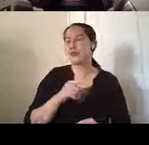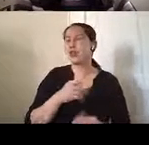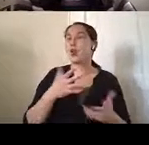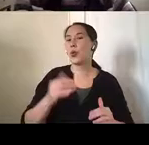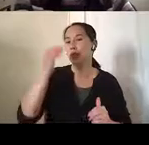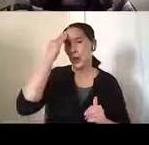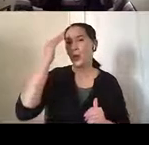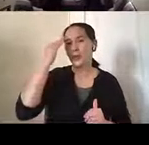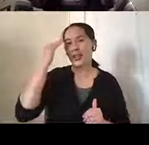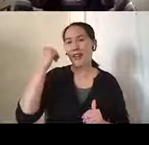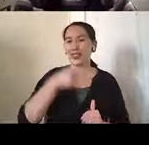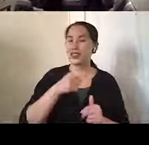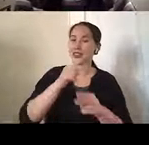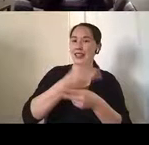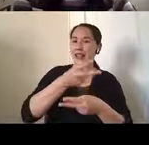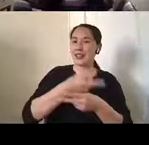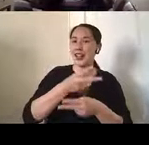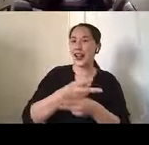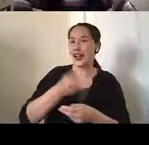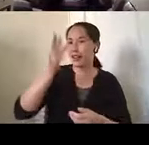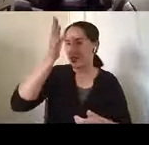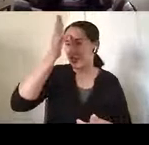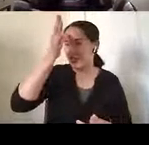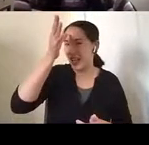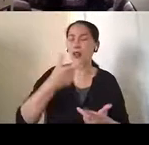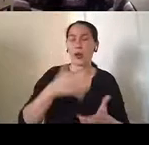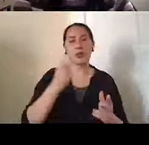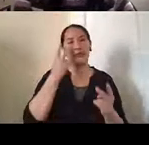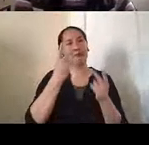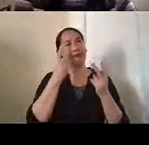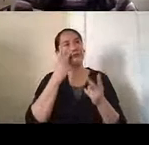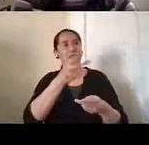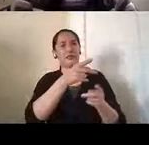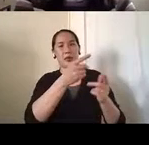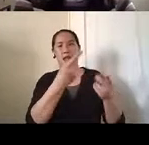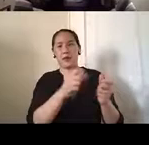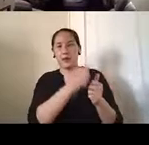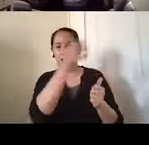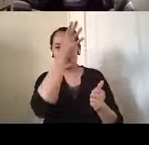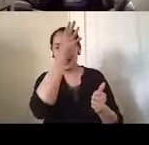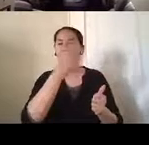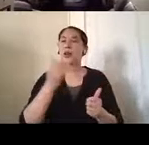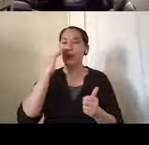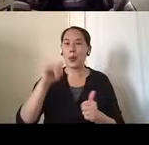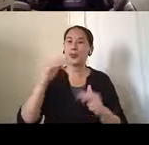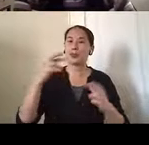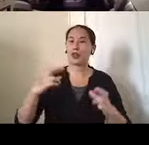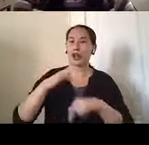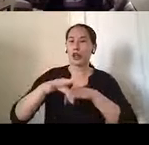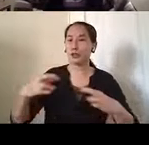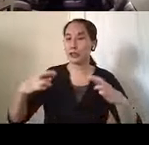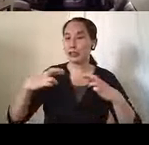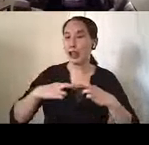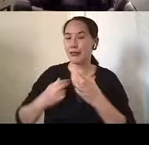needed to retire early to take care of her husband full-time. He needed help with a lot of daily activities and supervision